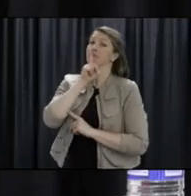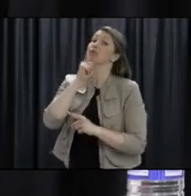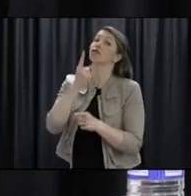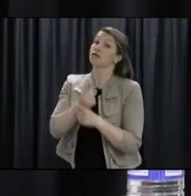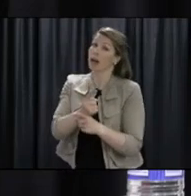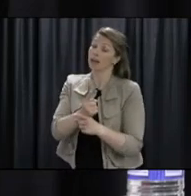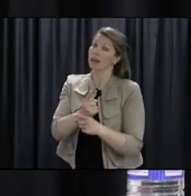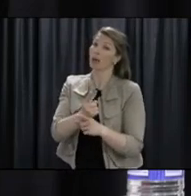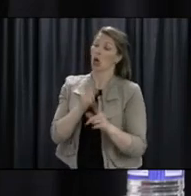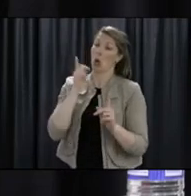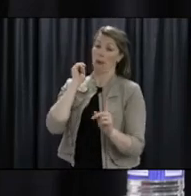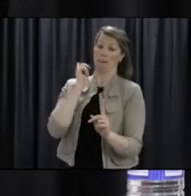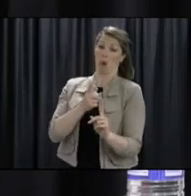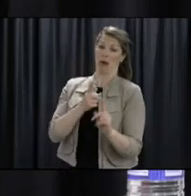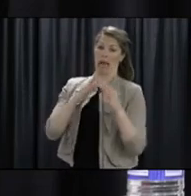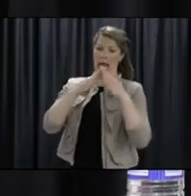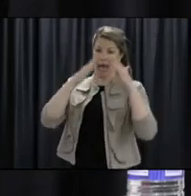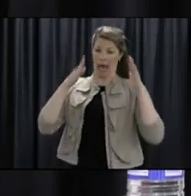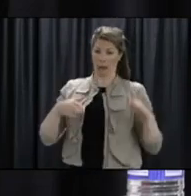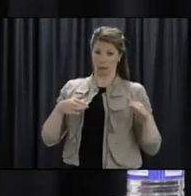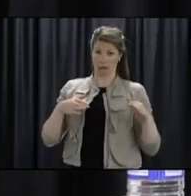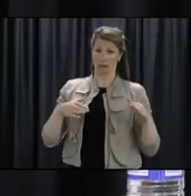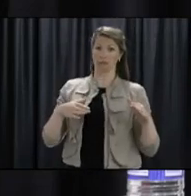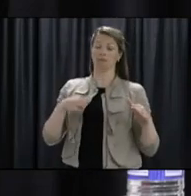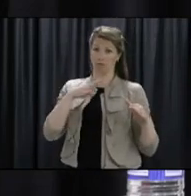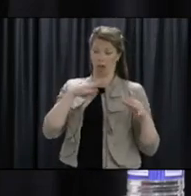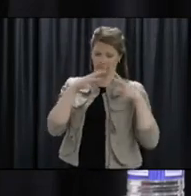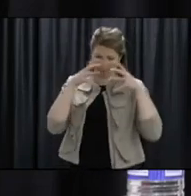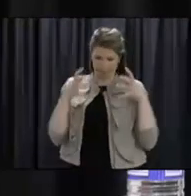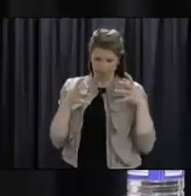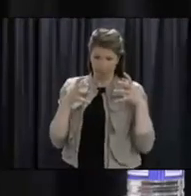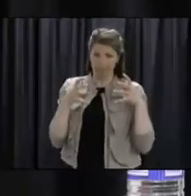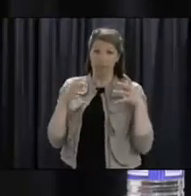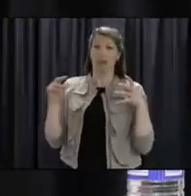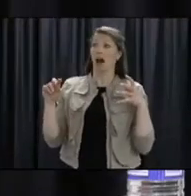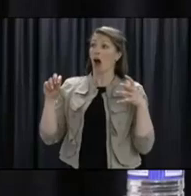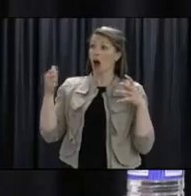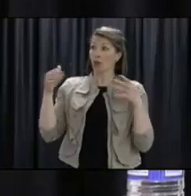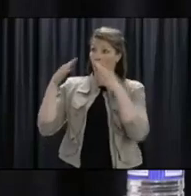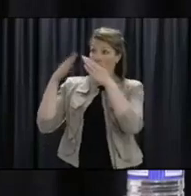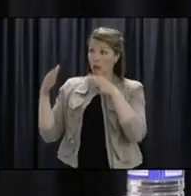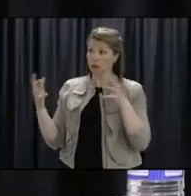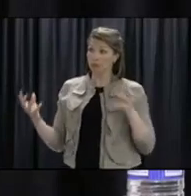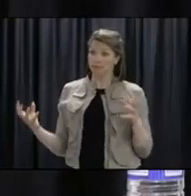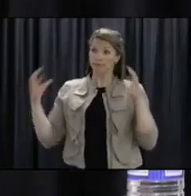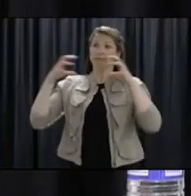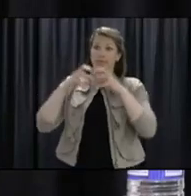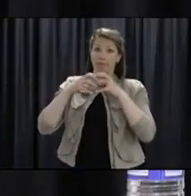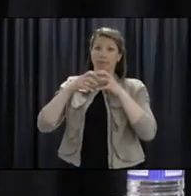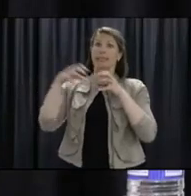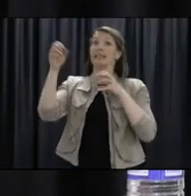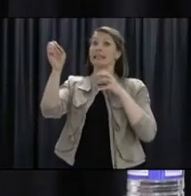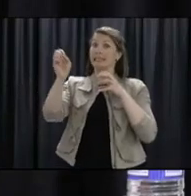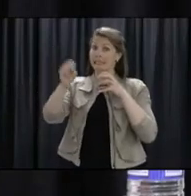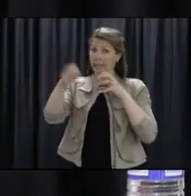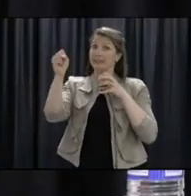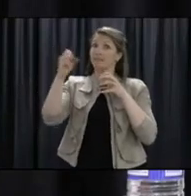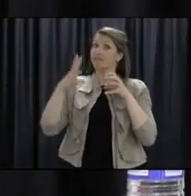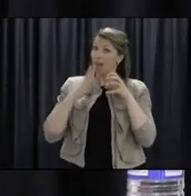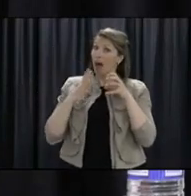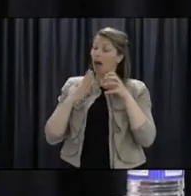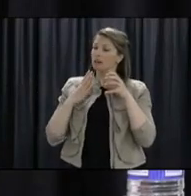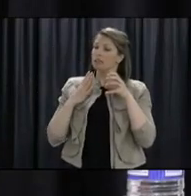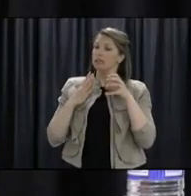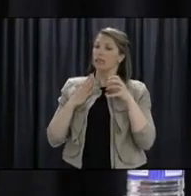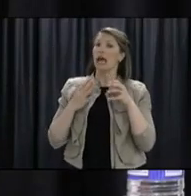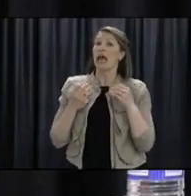close contacts. Obviously, you know, part of this, as Dr. Rahman explained, was to help, you know, we need to strike a balance between giving